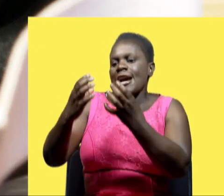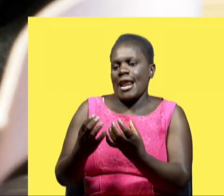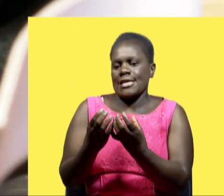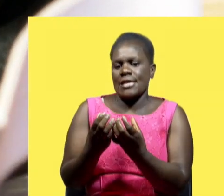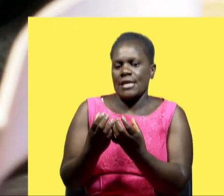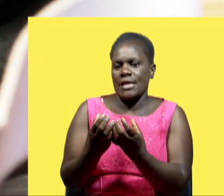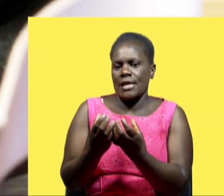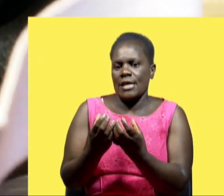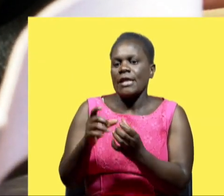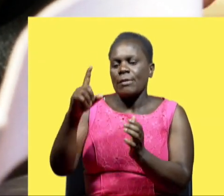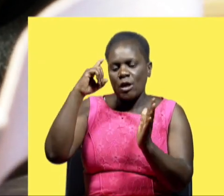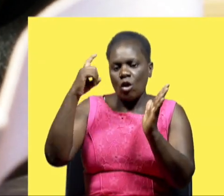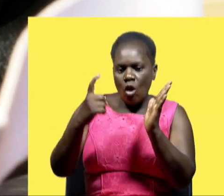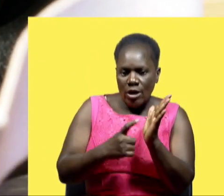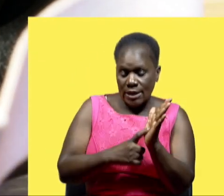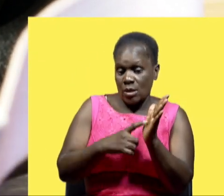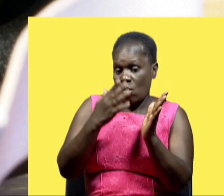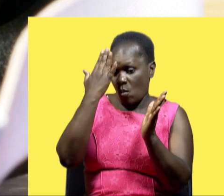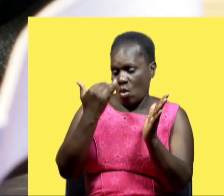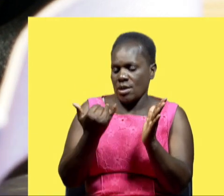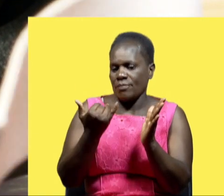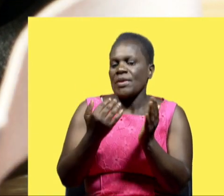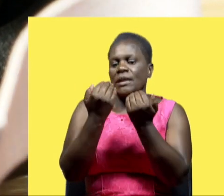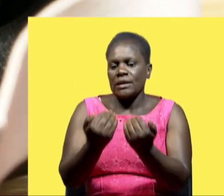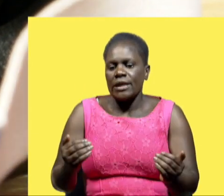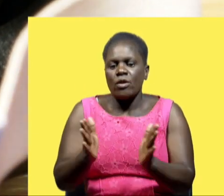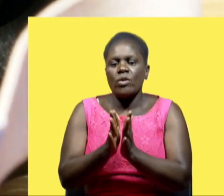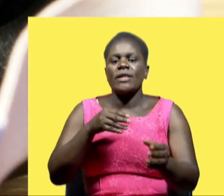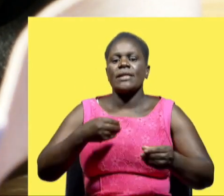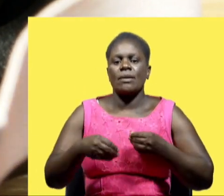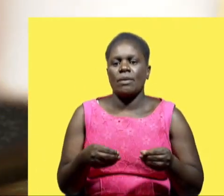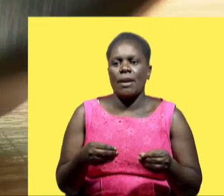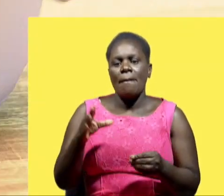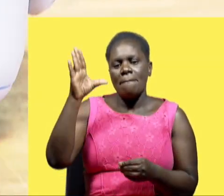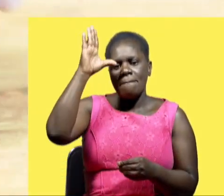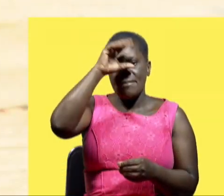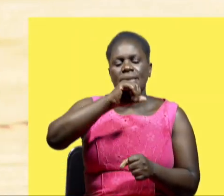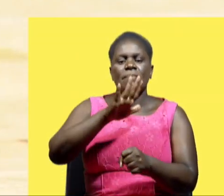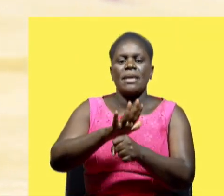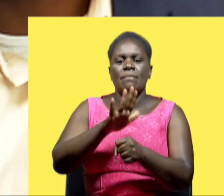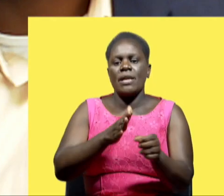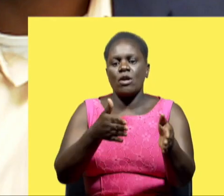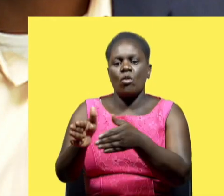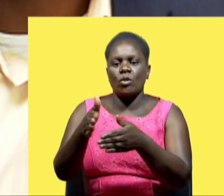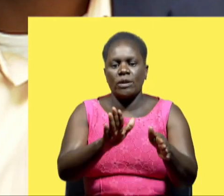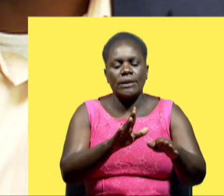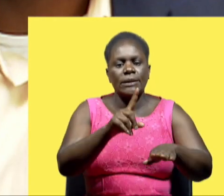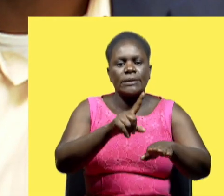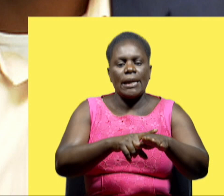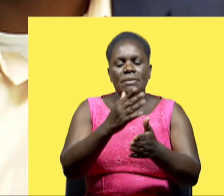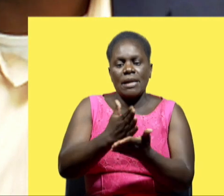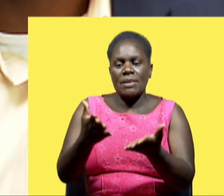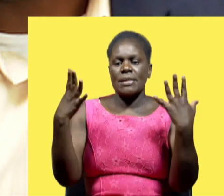the children are recognizing that uh children with disabilities miss out on a number of opportunities when it comes to